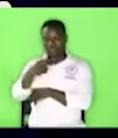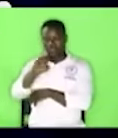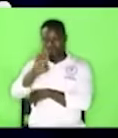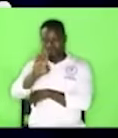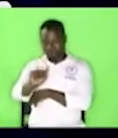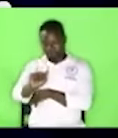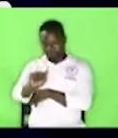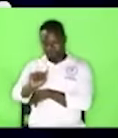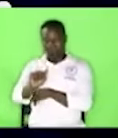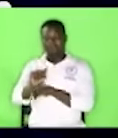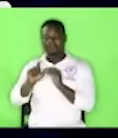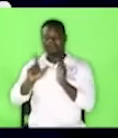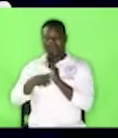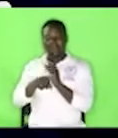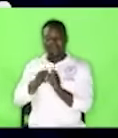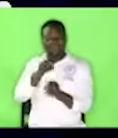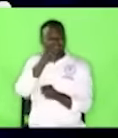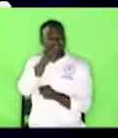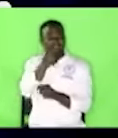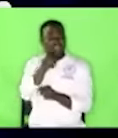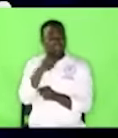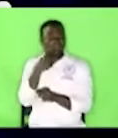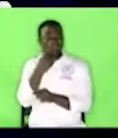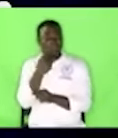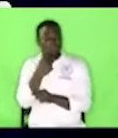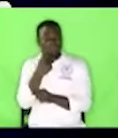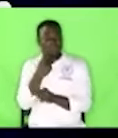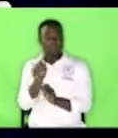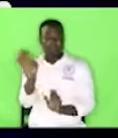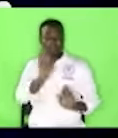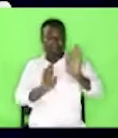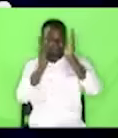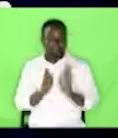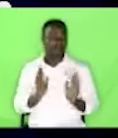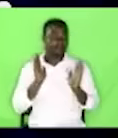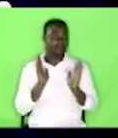But who he is, is a troublemaker.